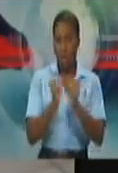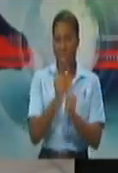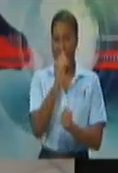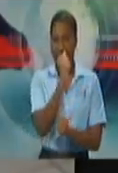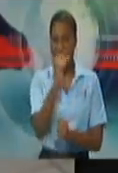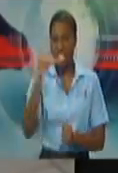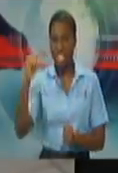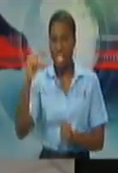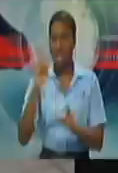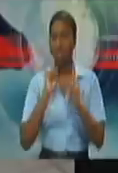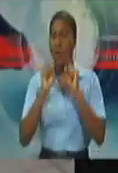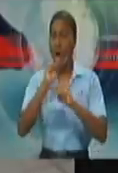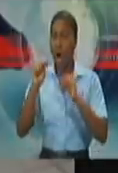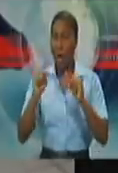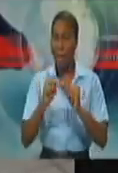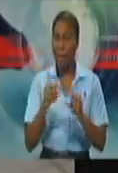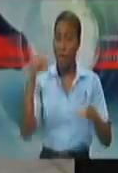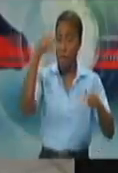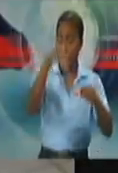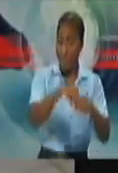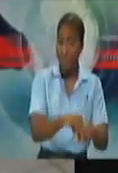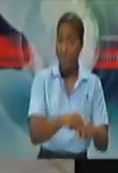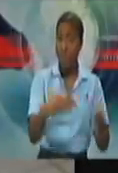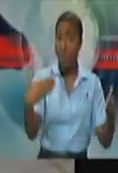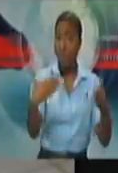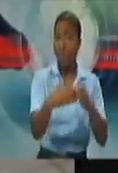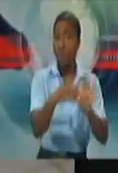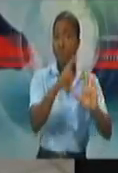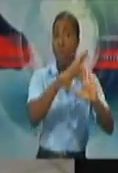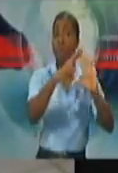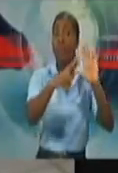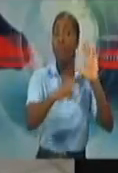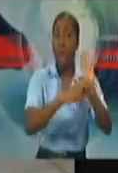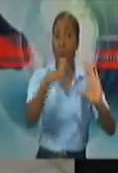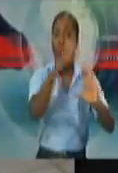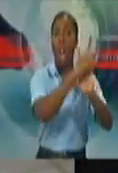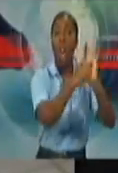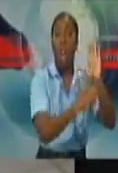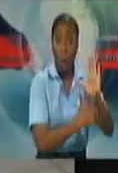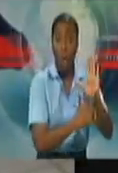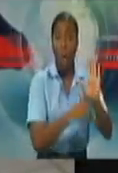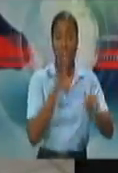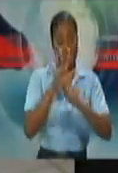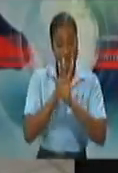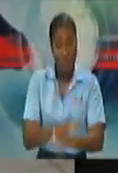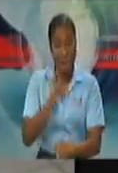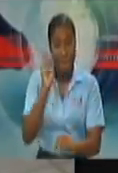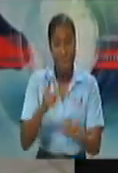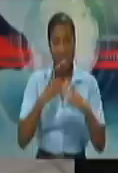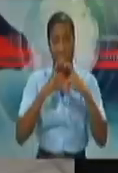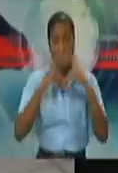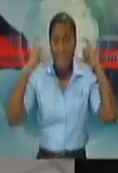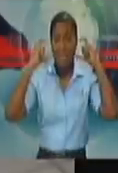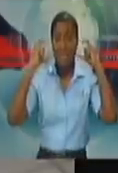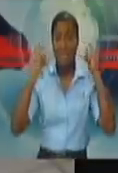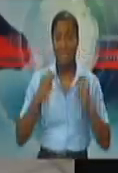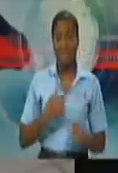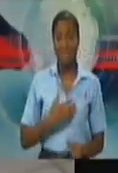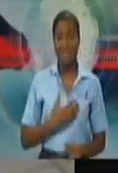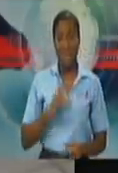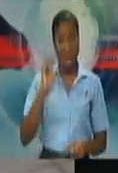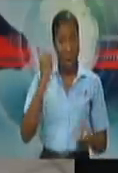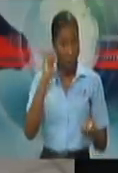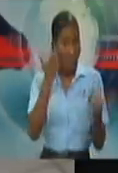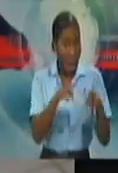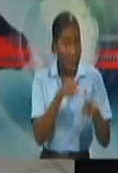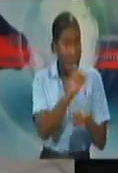possible legislation to make mask wearing mandatory. Any feedback from the AG? That's my first question. And my second question, the